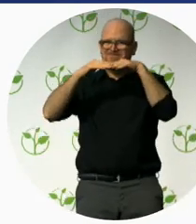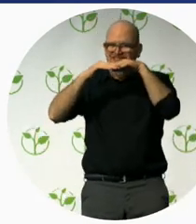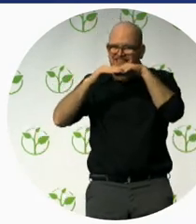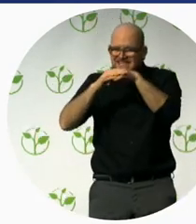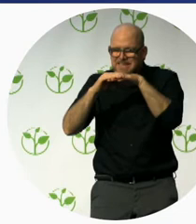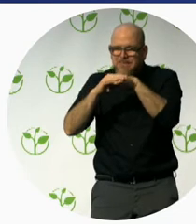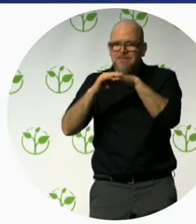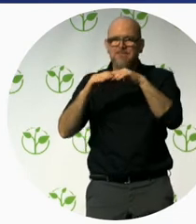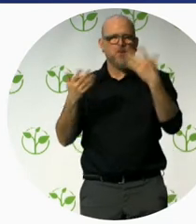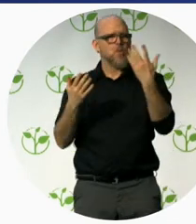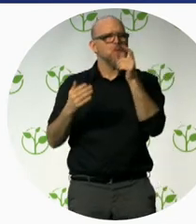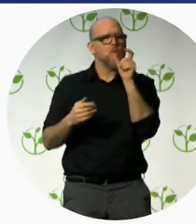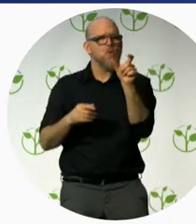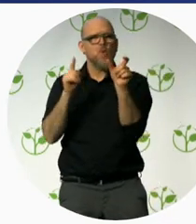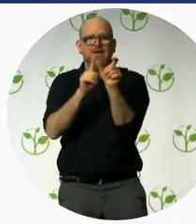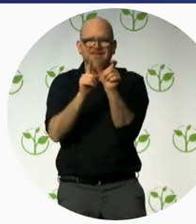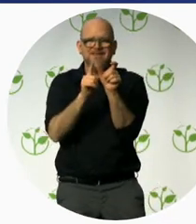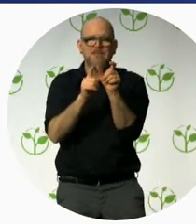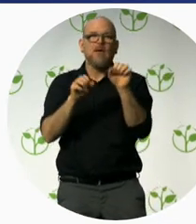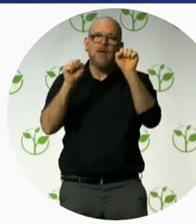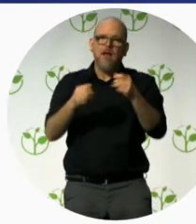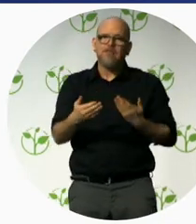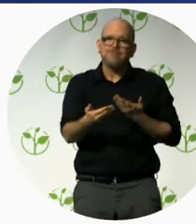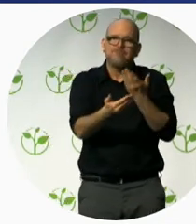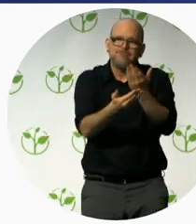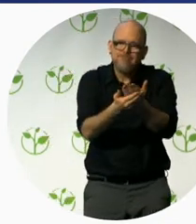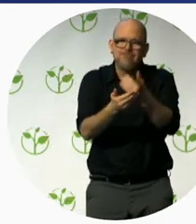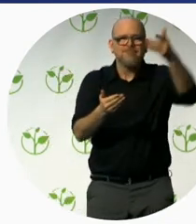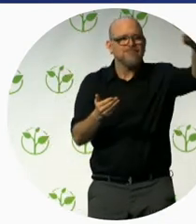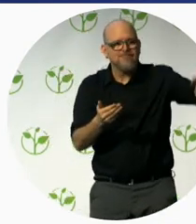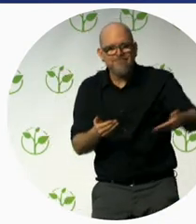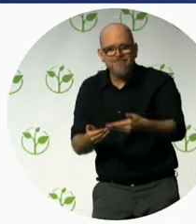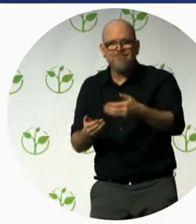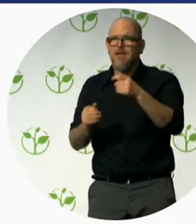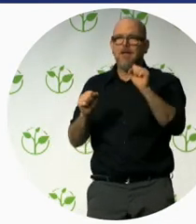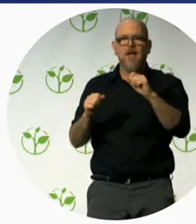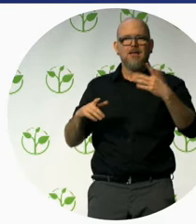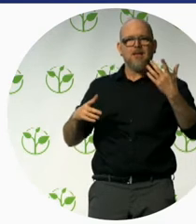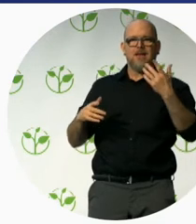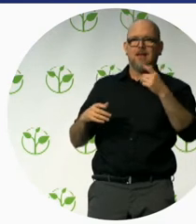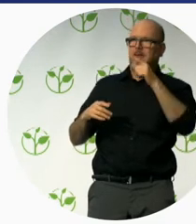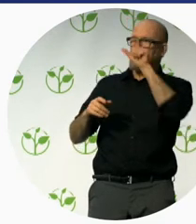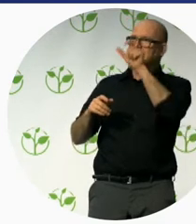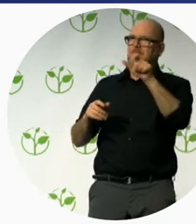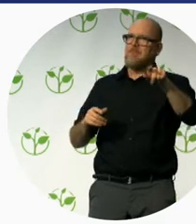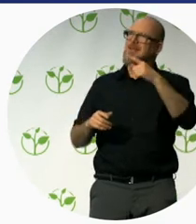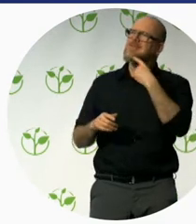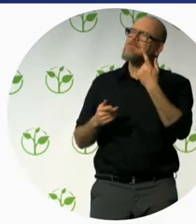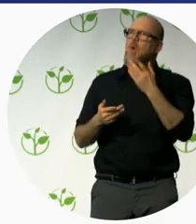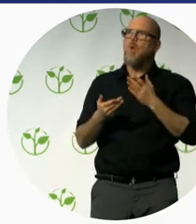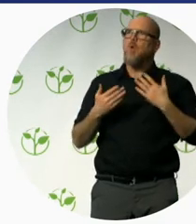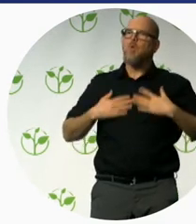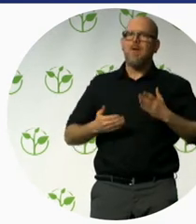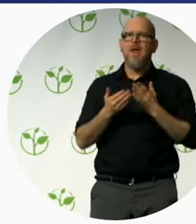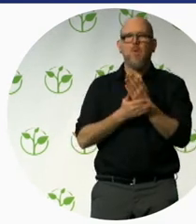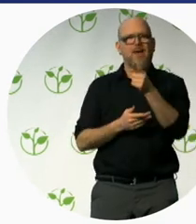and the opportunity for meeting other people this is environment right and shipment in u.n convention and the